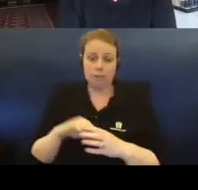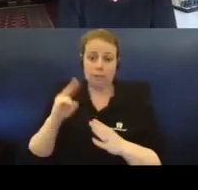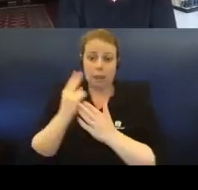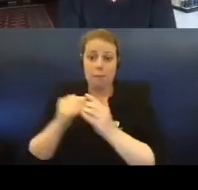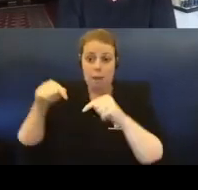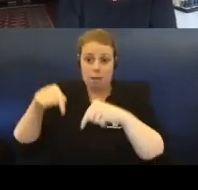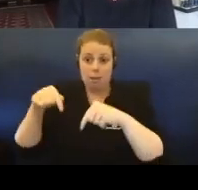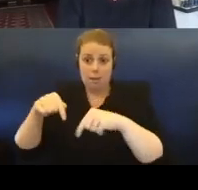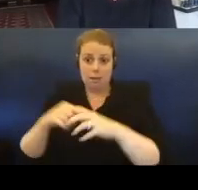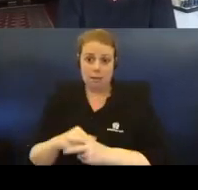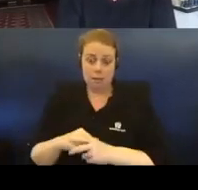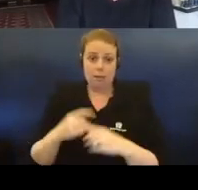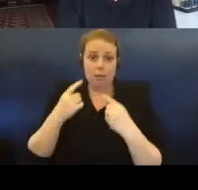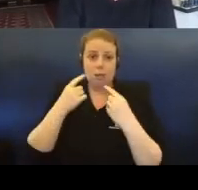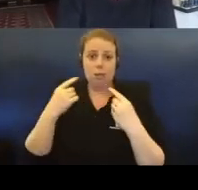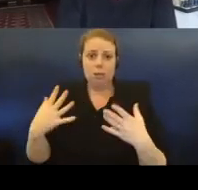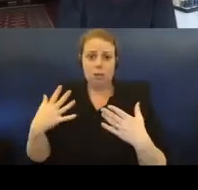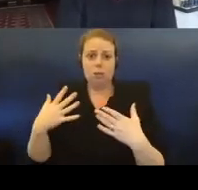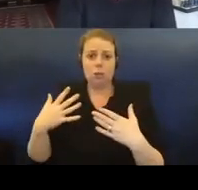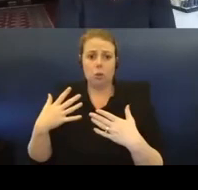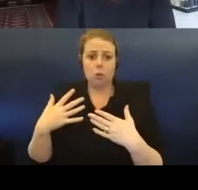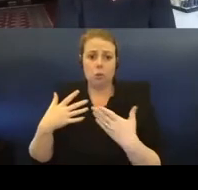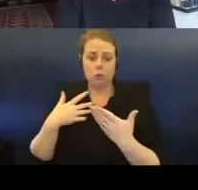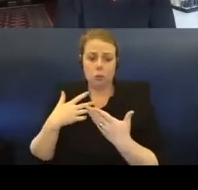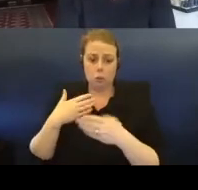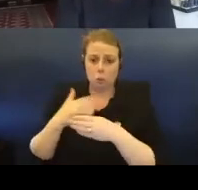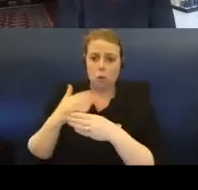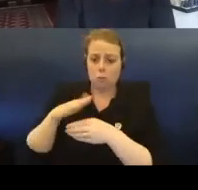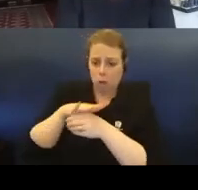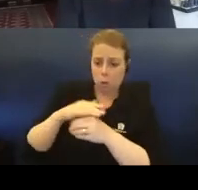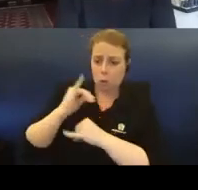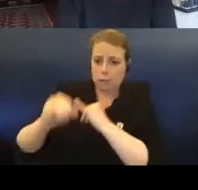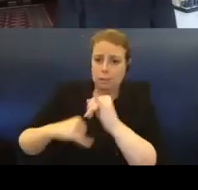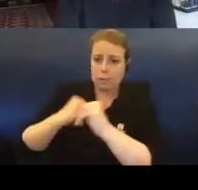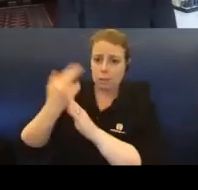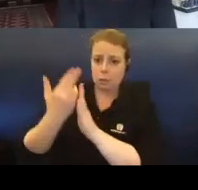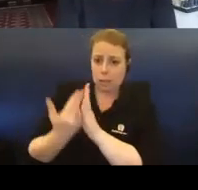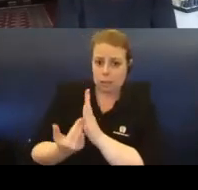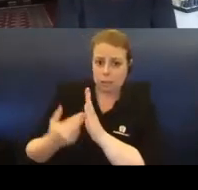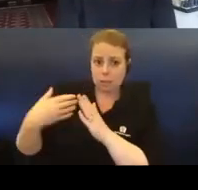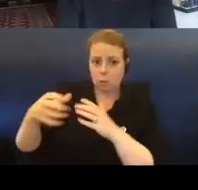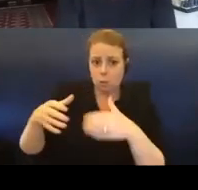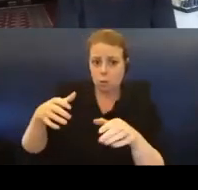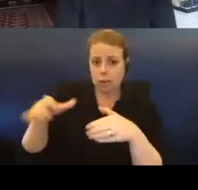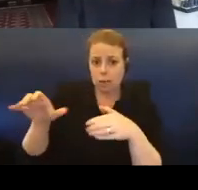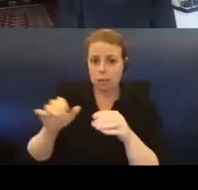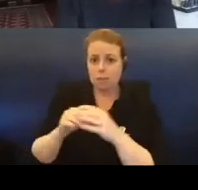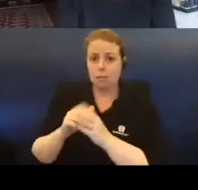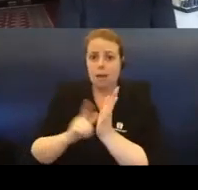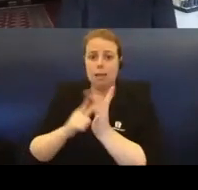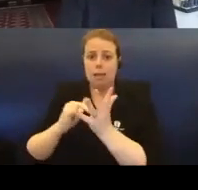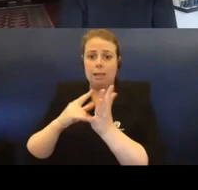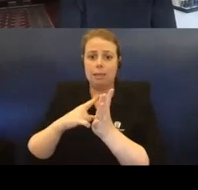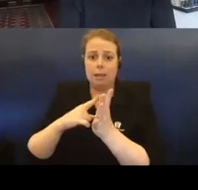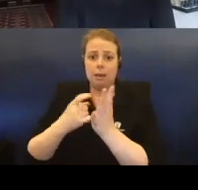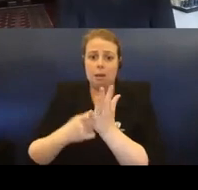which I said, presents the incredible works by local and international artists and is curated by amazing Lisa Redford and incredible Yoni